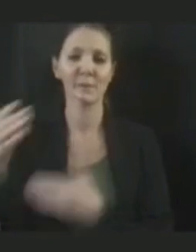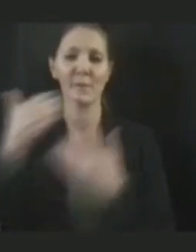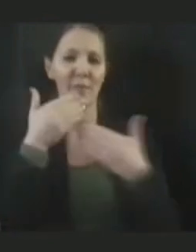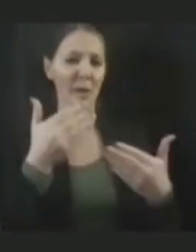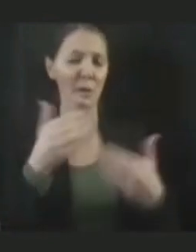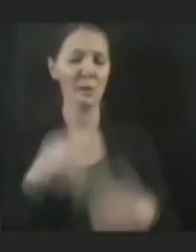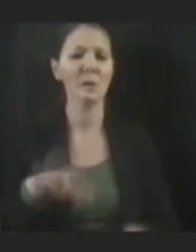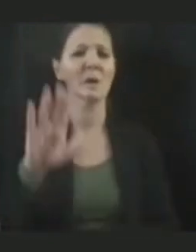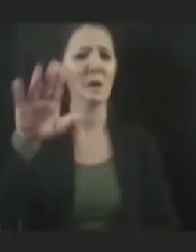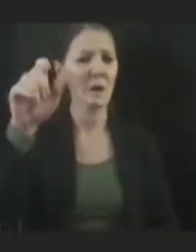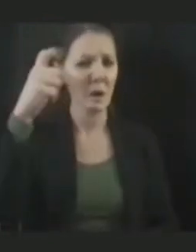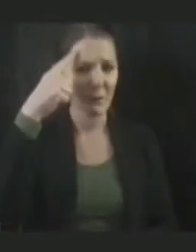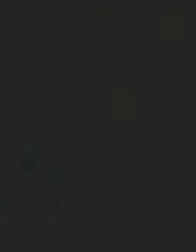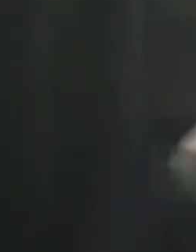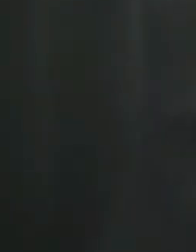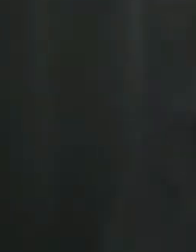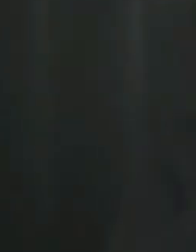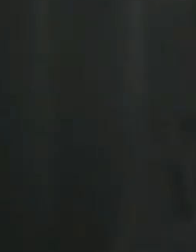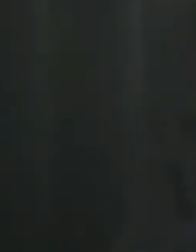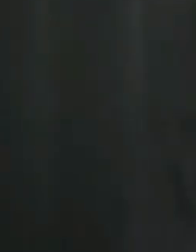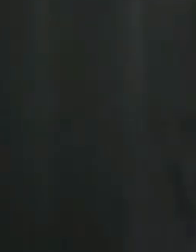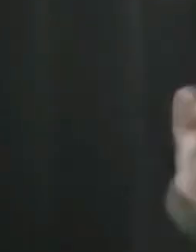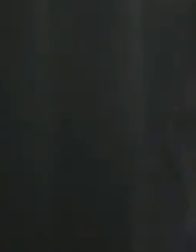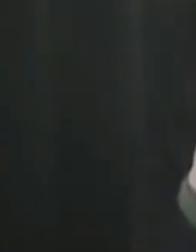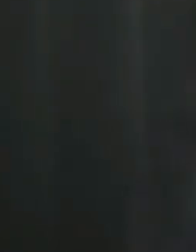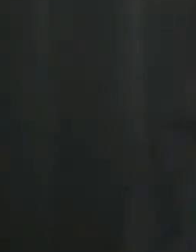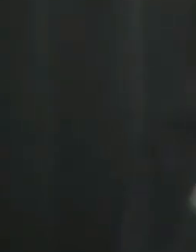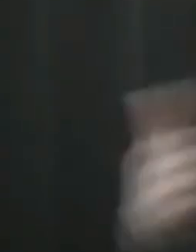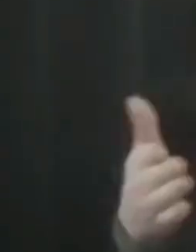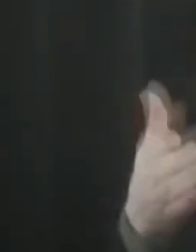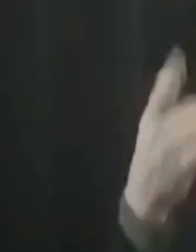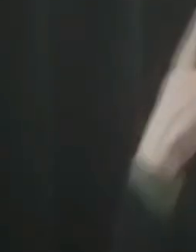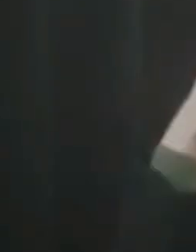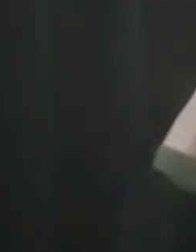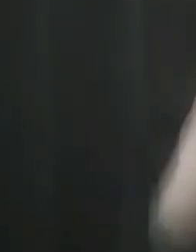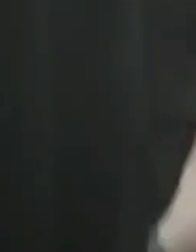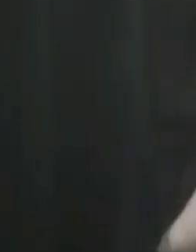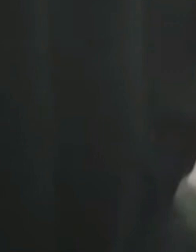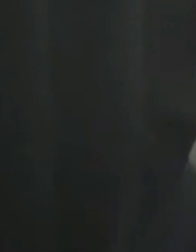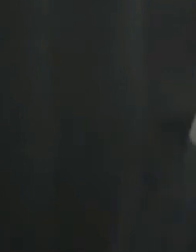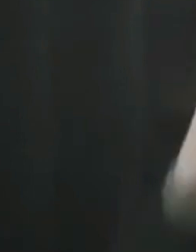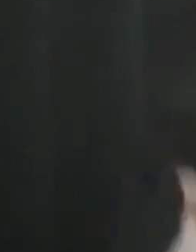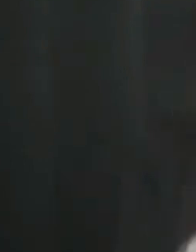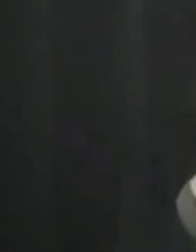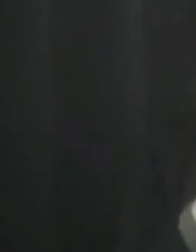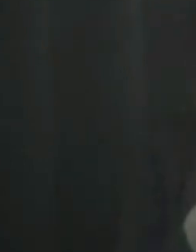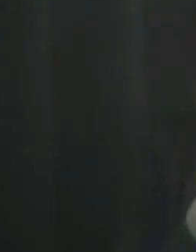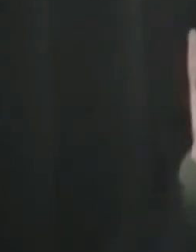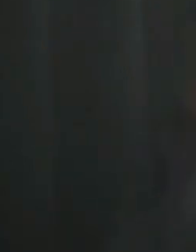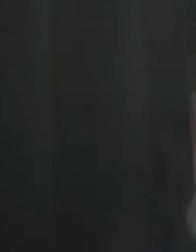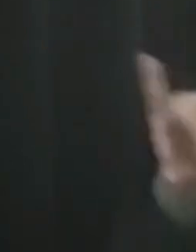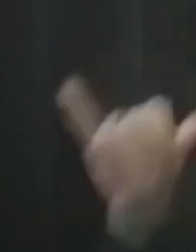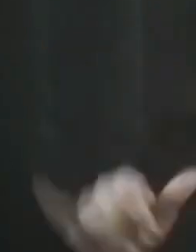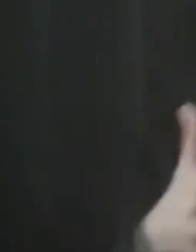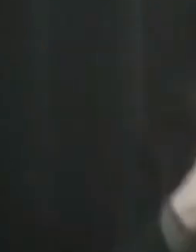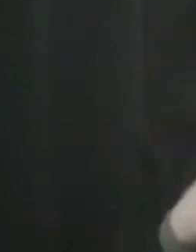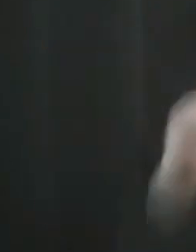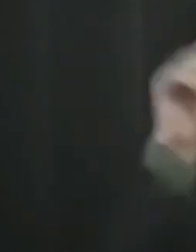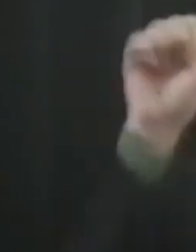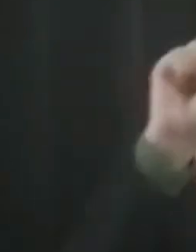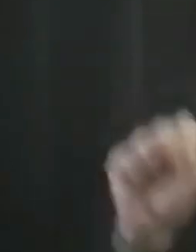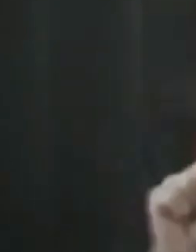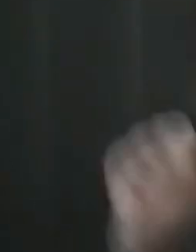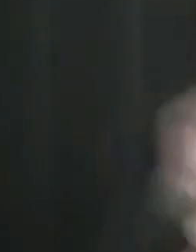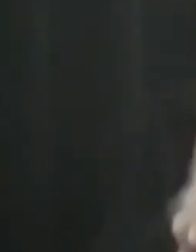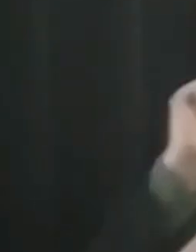are you guys considering extending a similar sort of requirement for state employees and teachers and education workers and